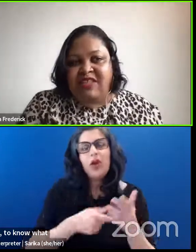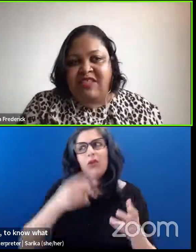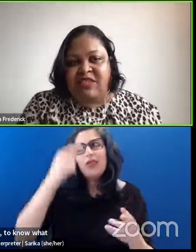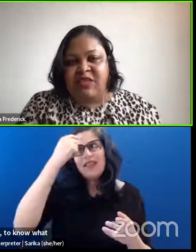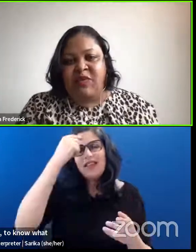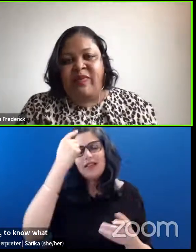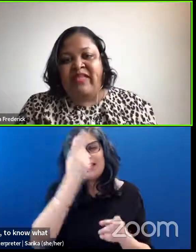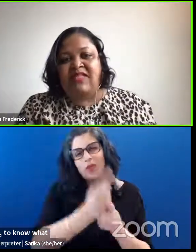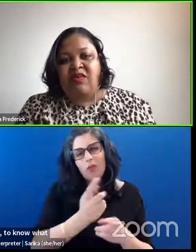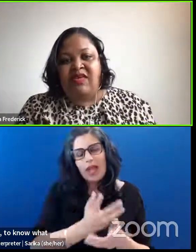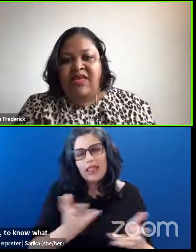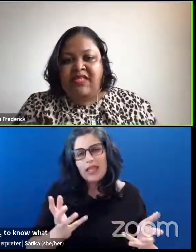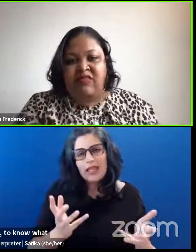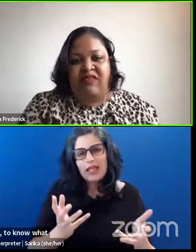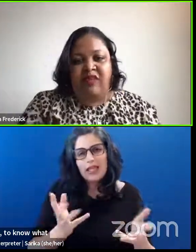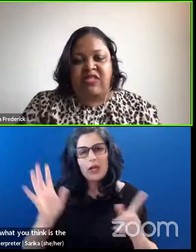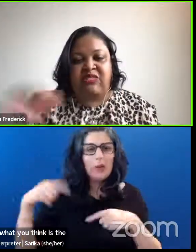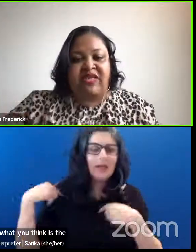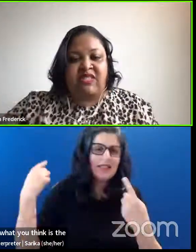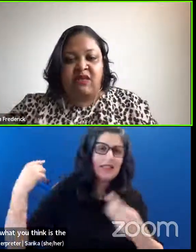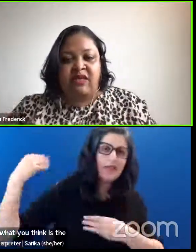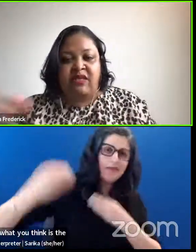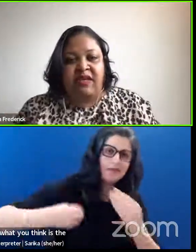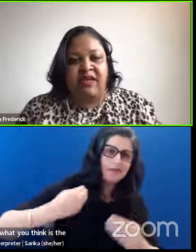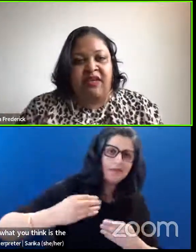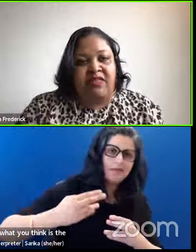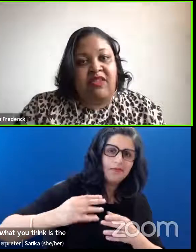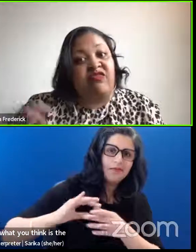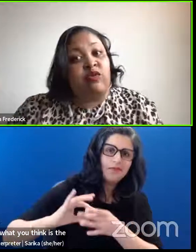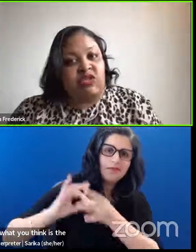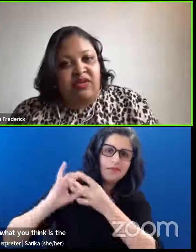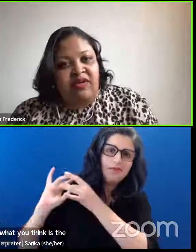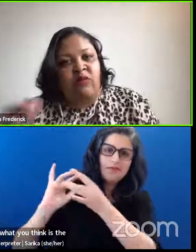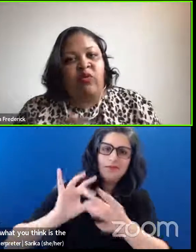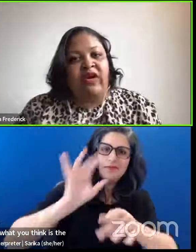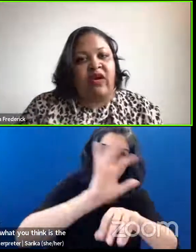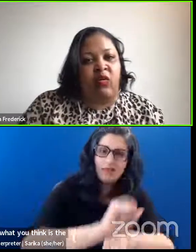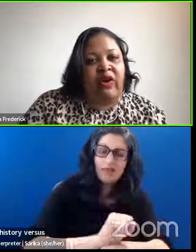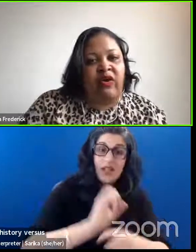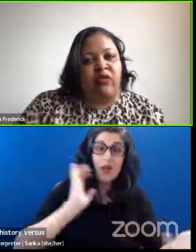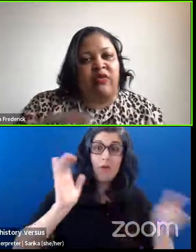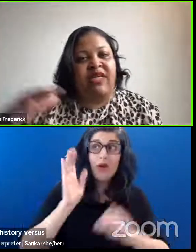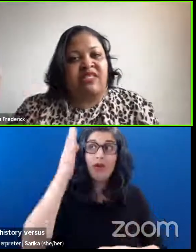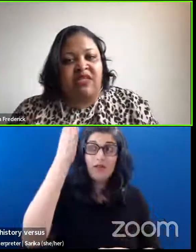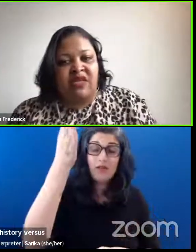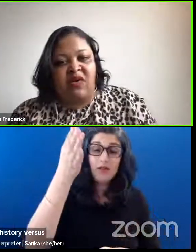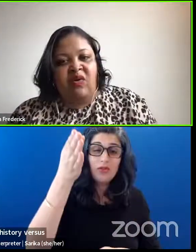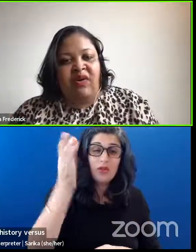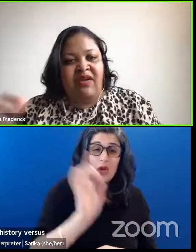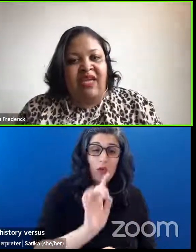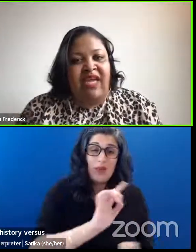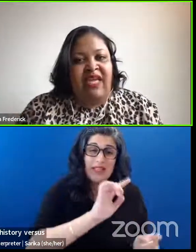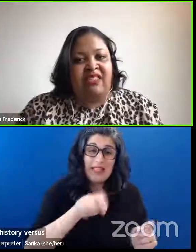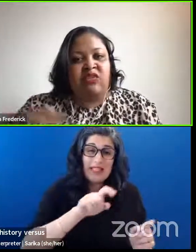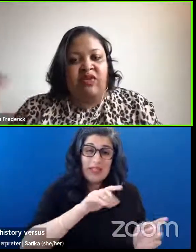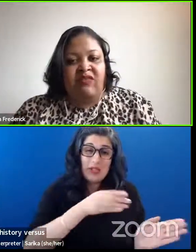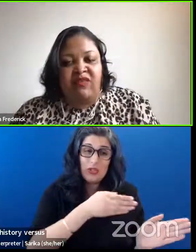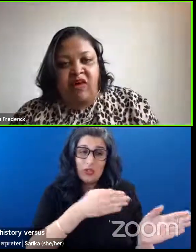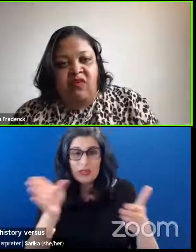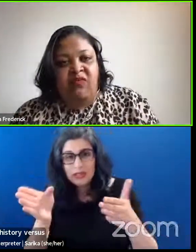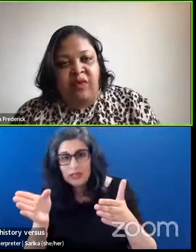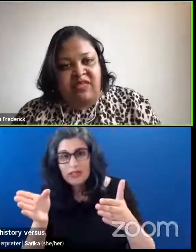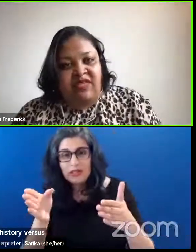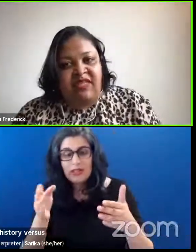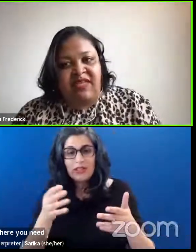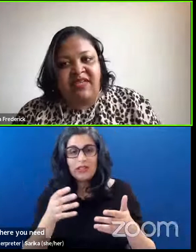right thing to do based on history versus based on the future and where, where you need to go and to